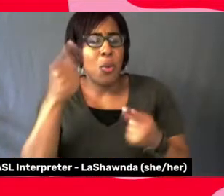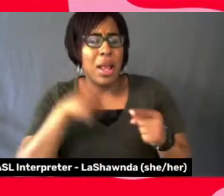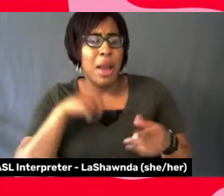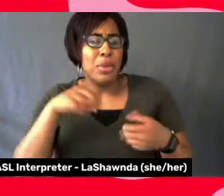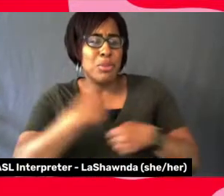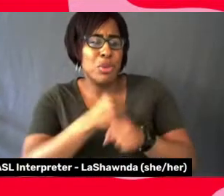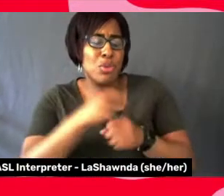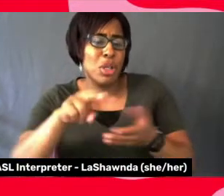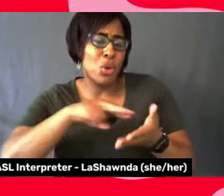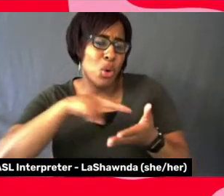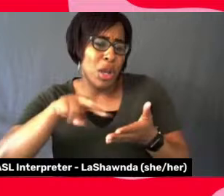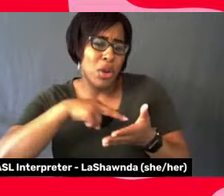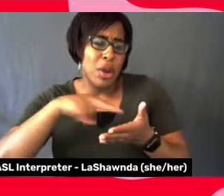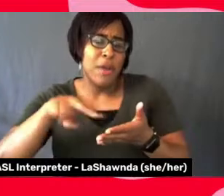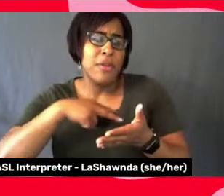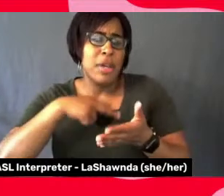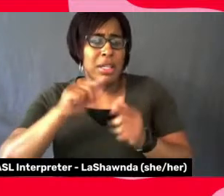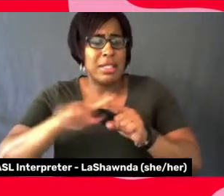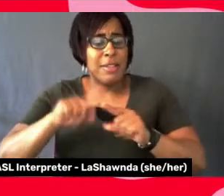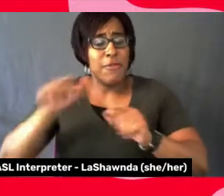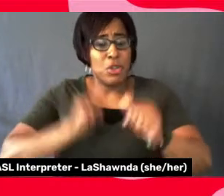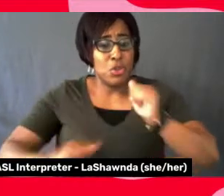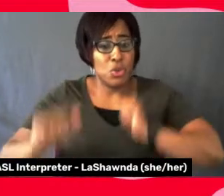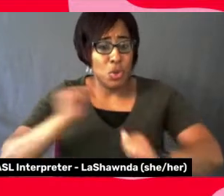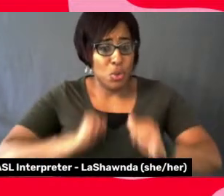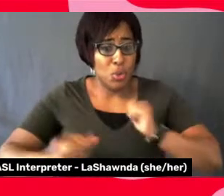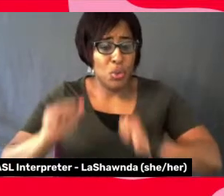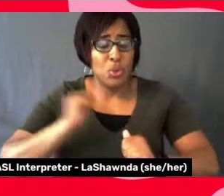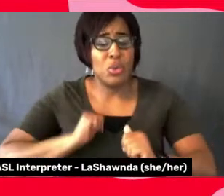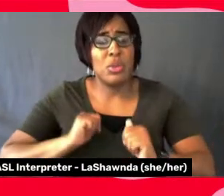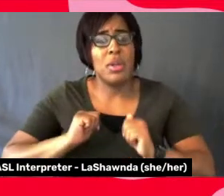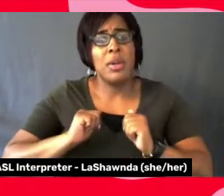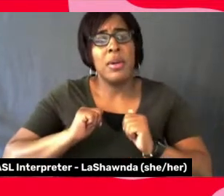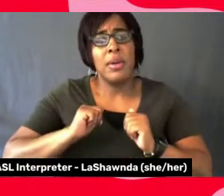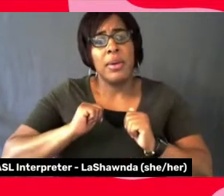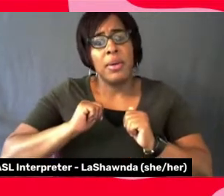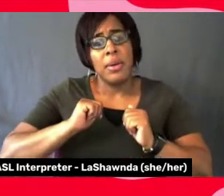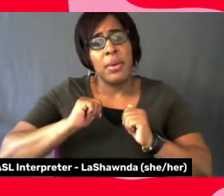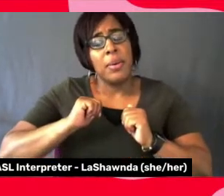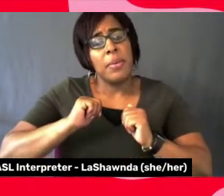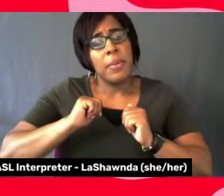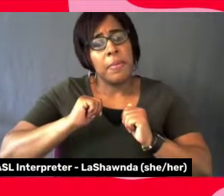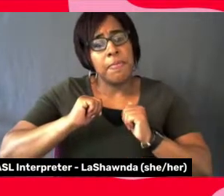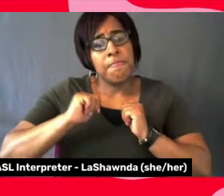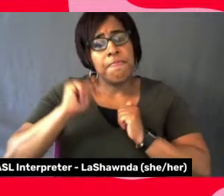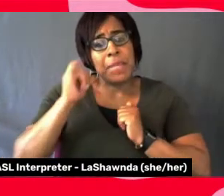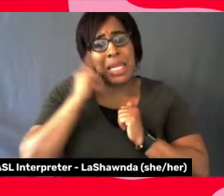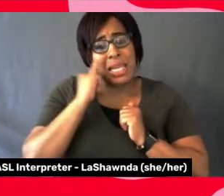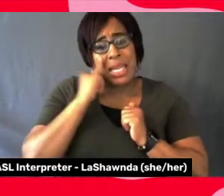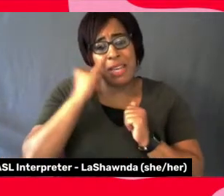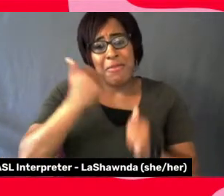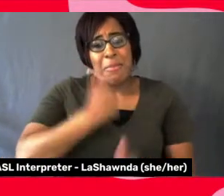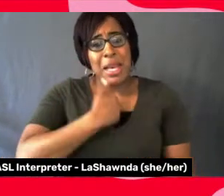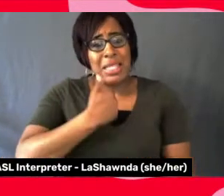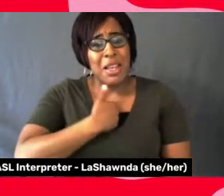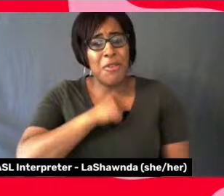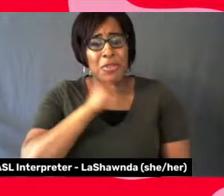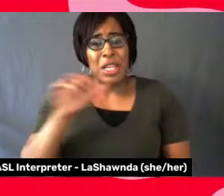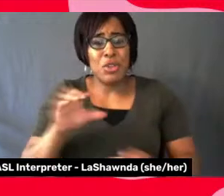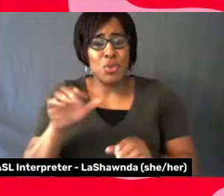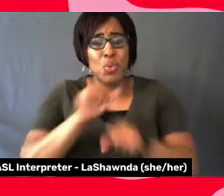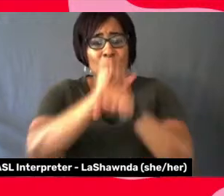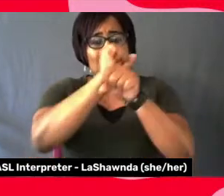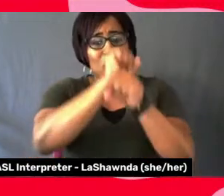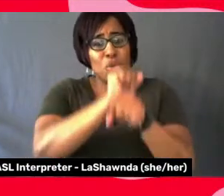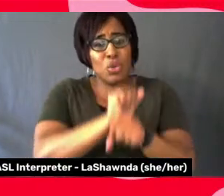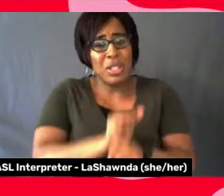and Alverno College stage and had done, uh, if I stepped out of the quote, traditional African dance